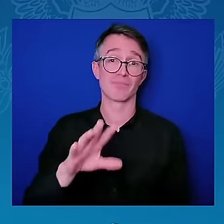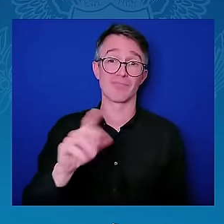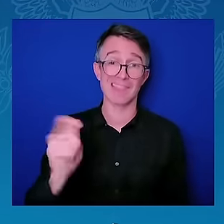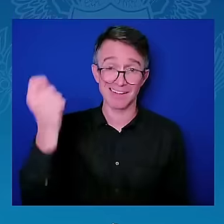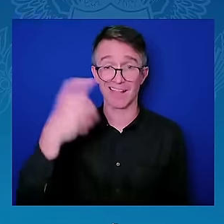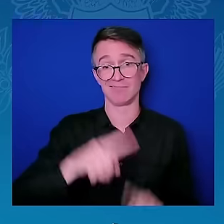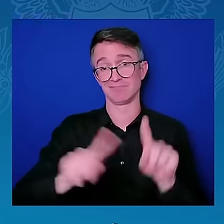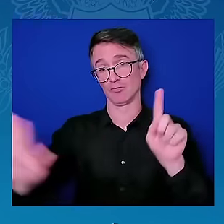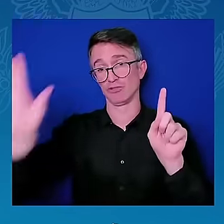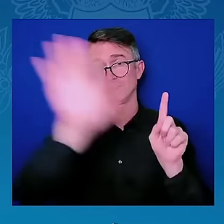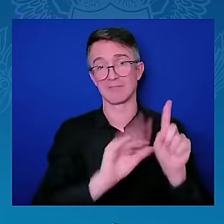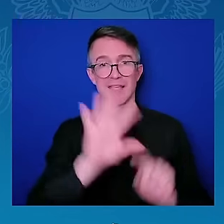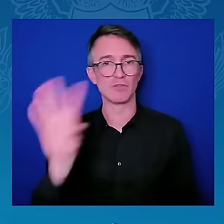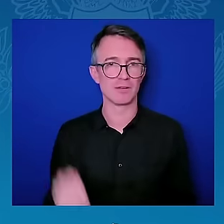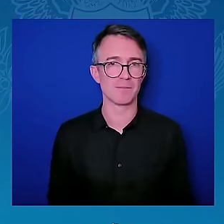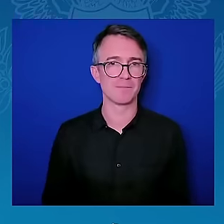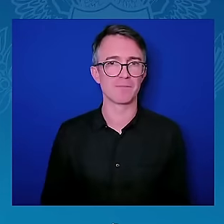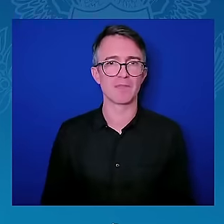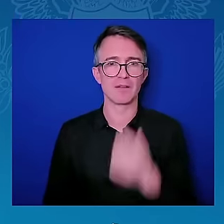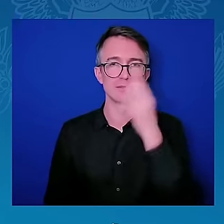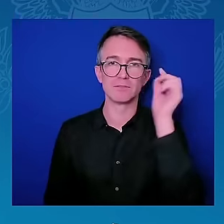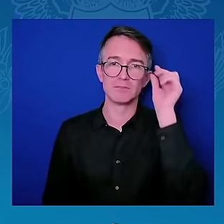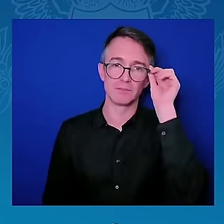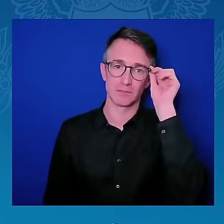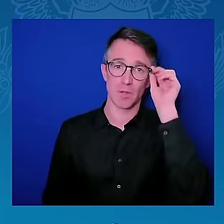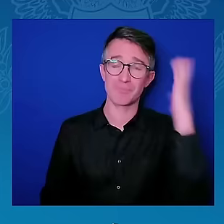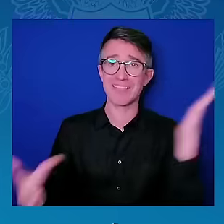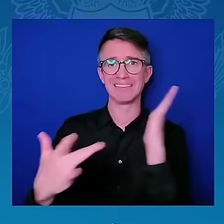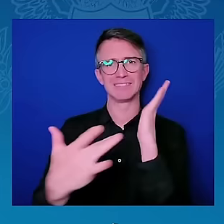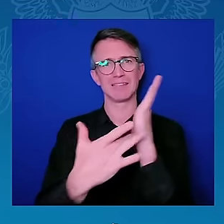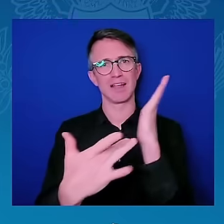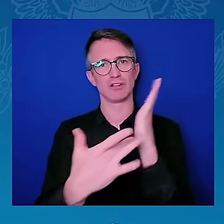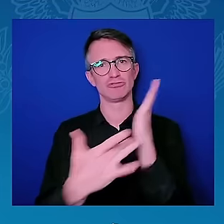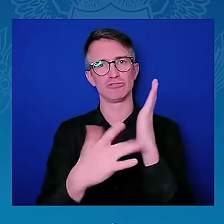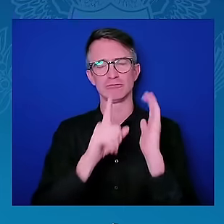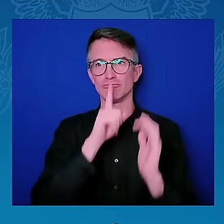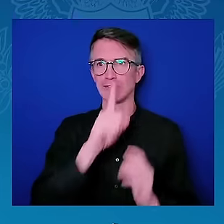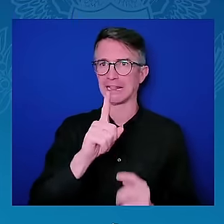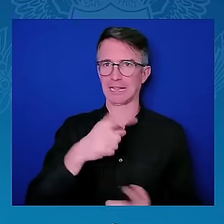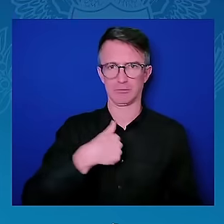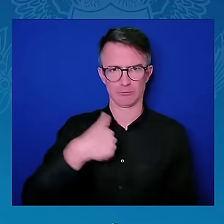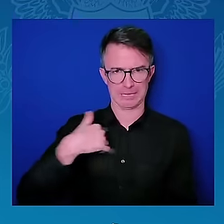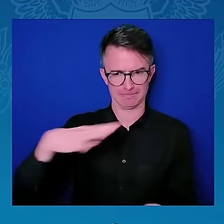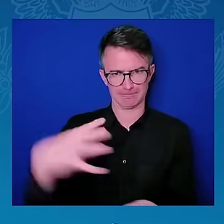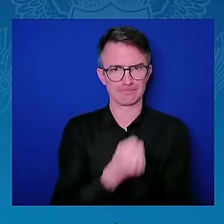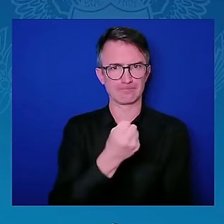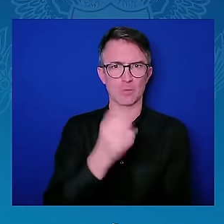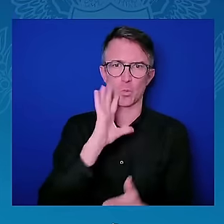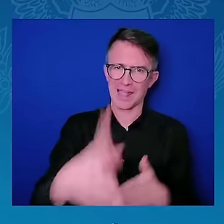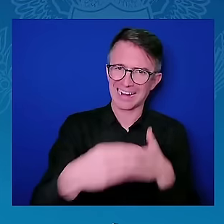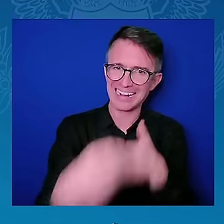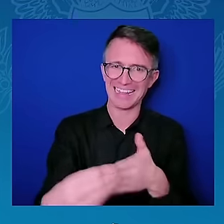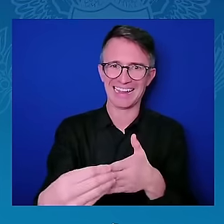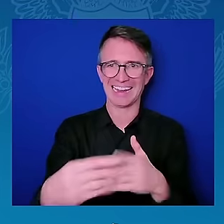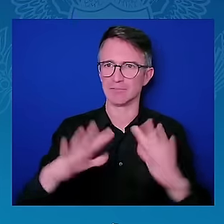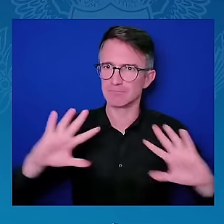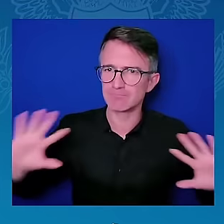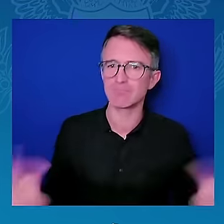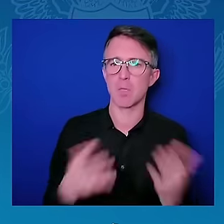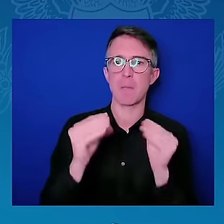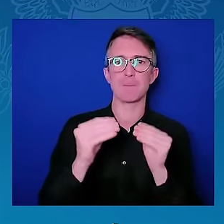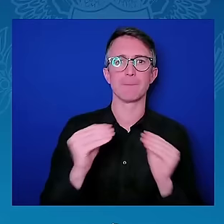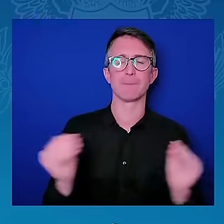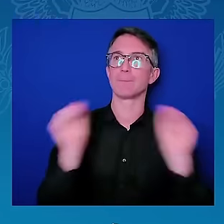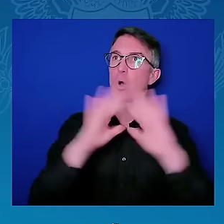multiplier of what can be done. And I see it every day. For example,